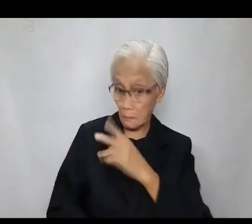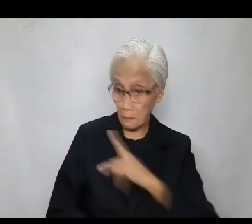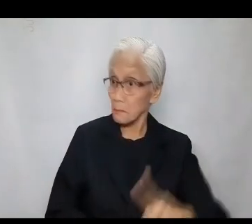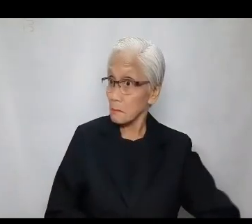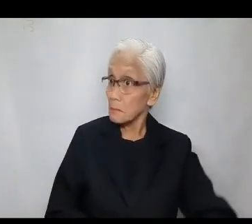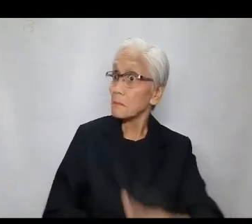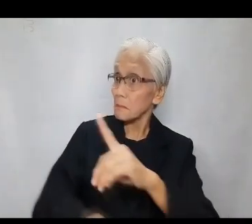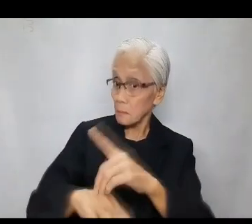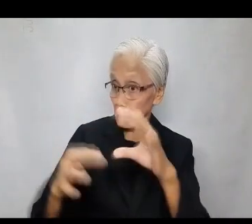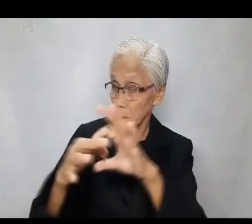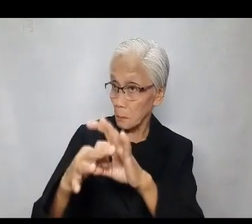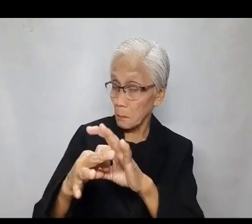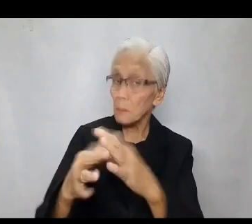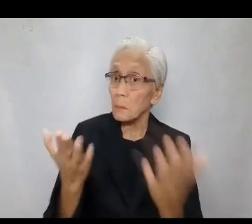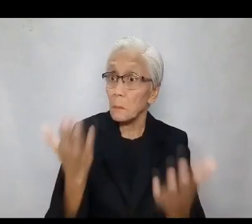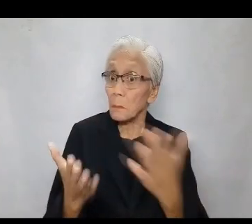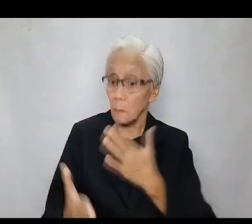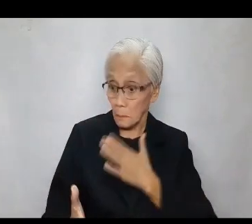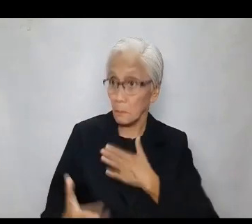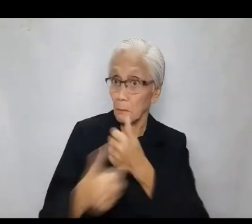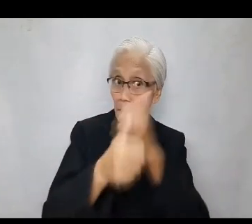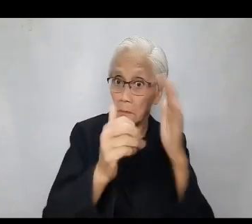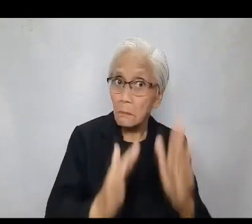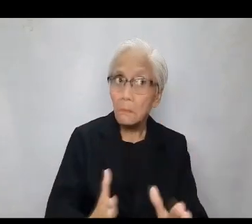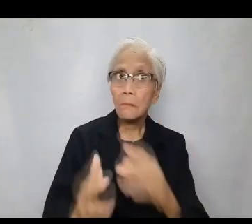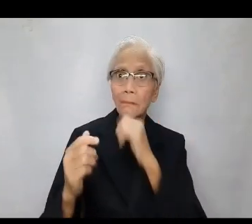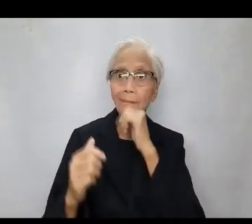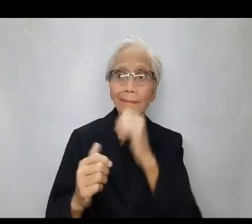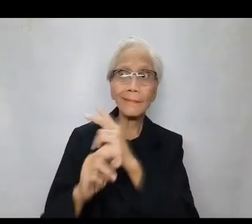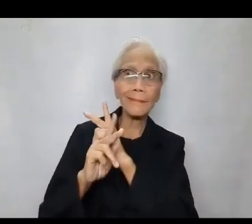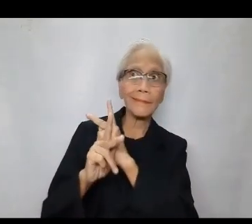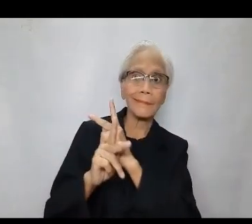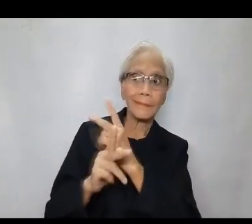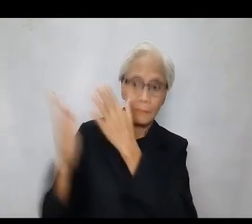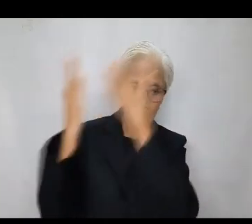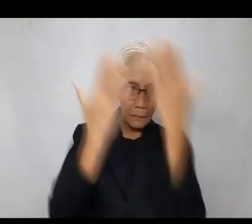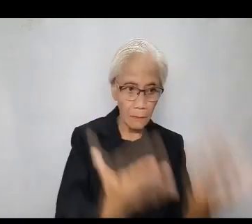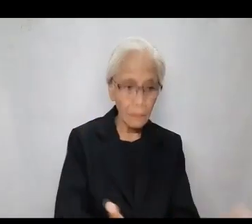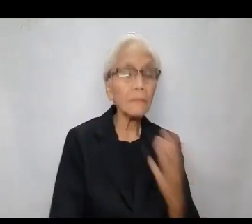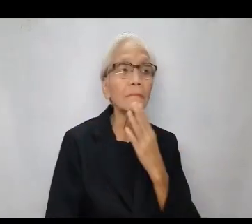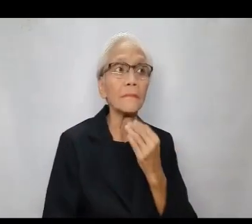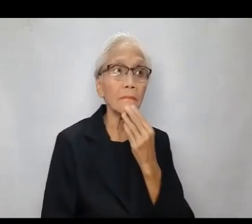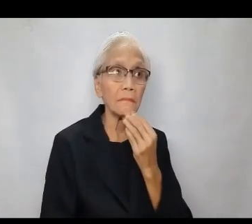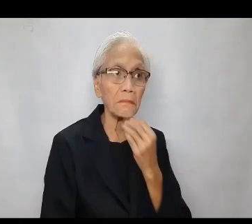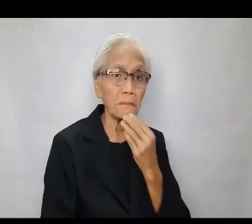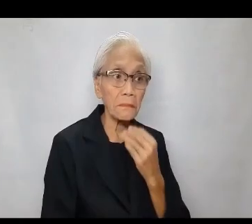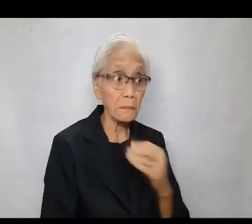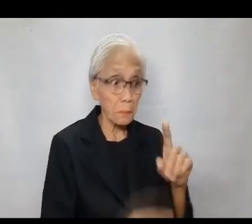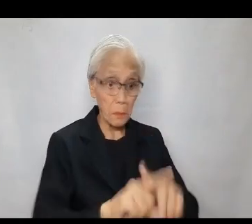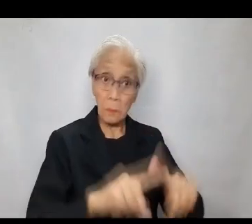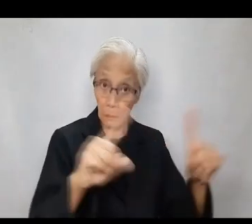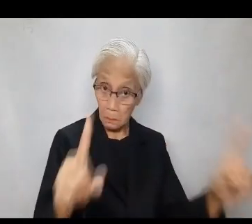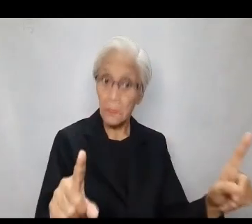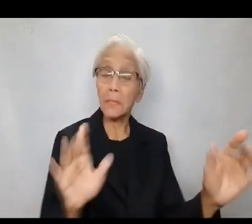did belong to this world, my attendants would be fighting to keep me from being handed over to the Jews.